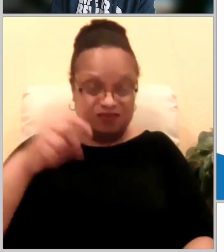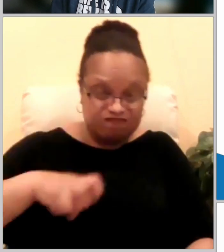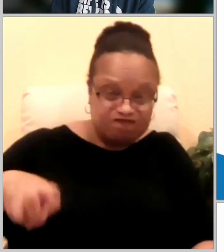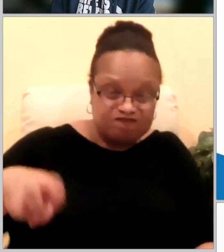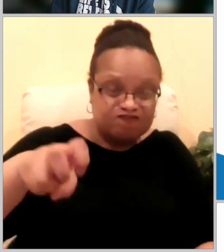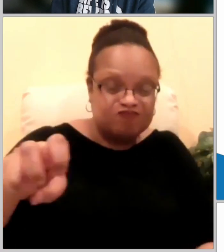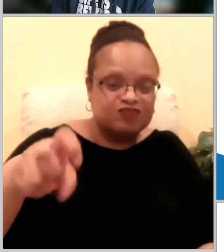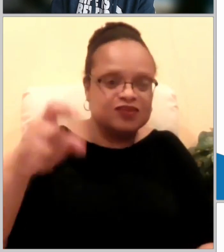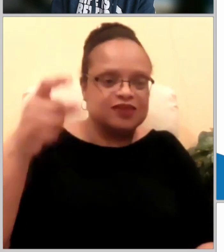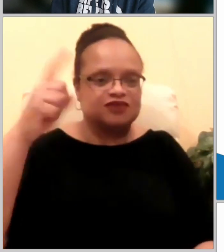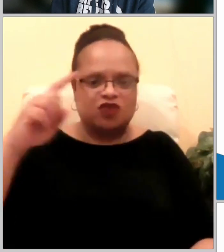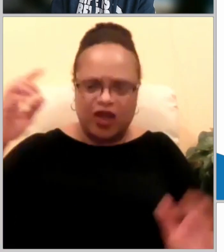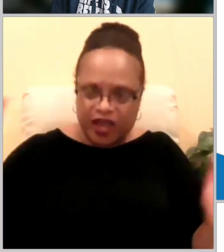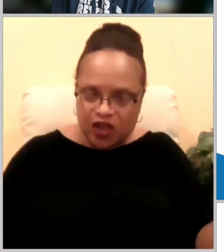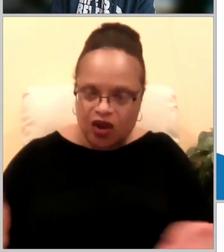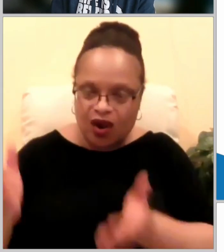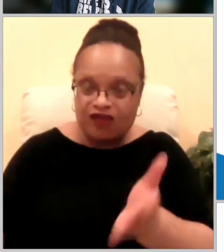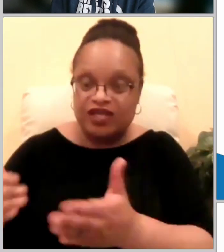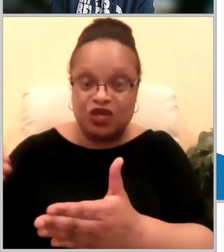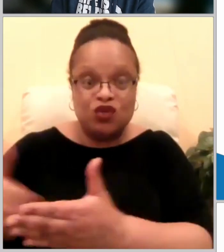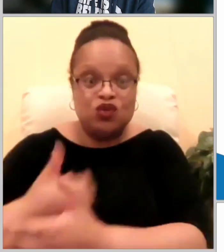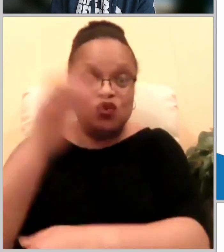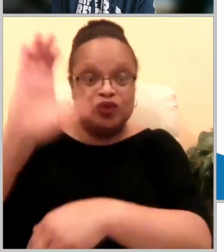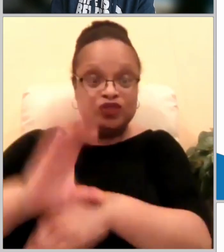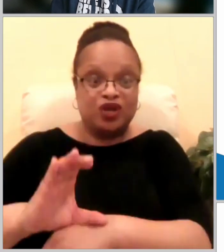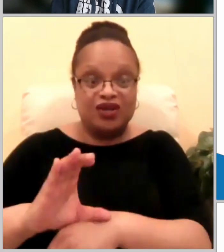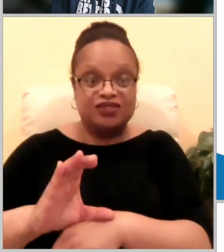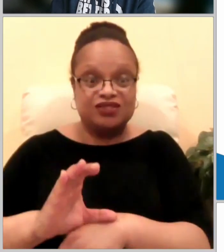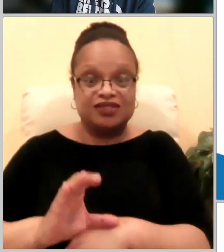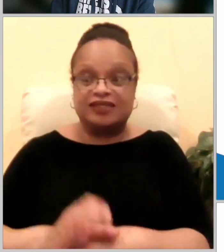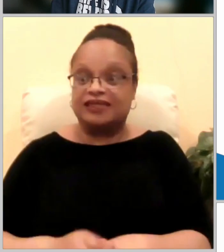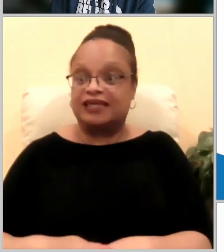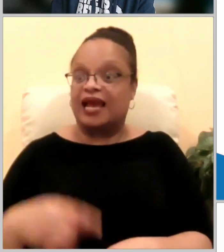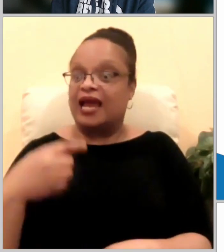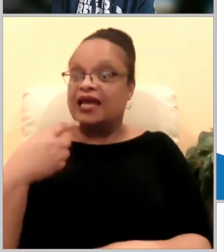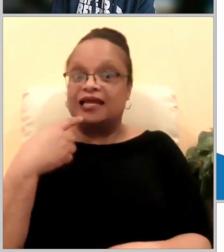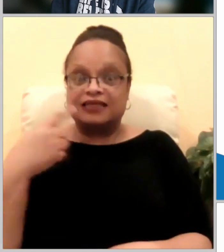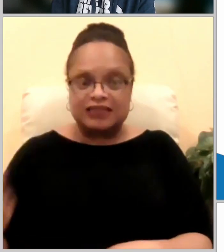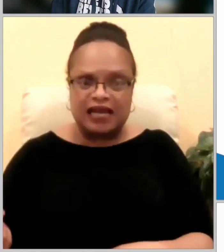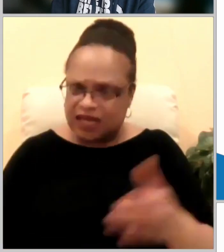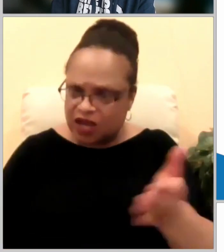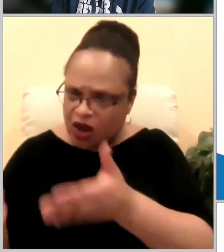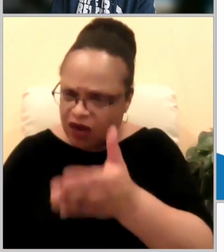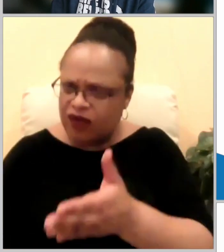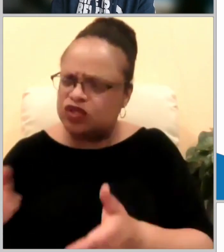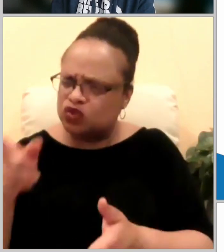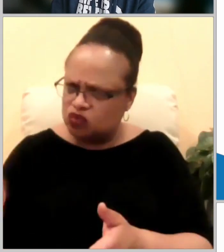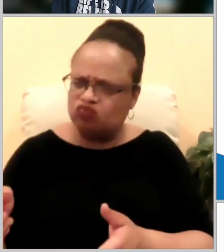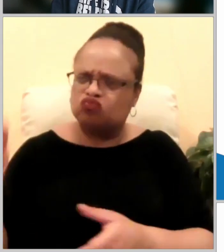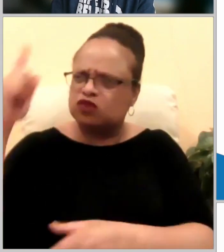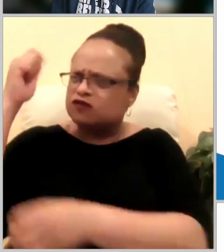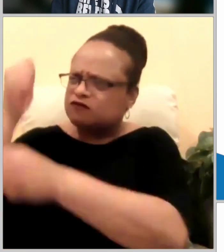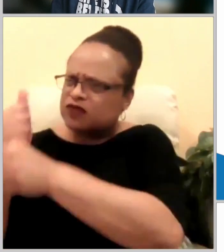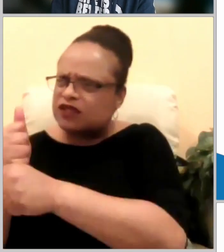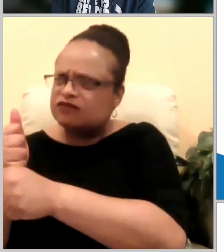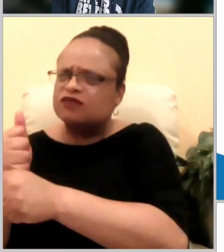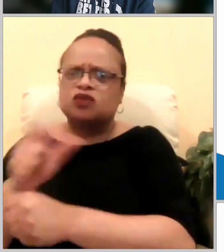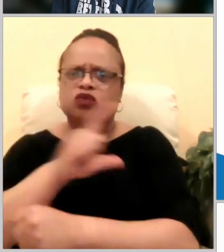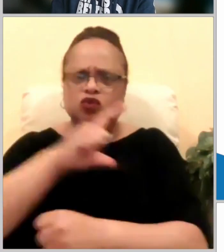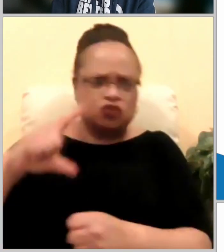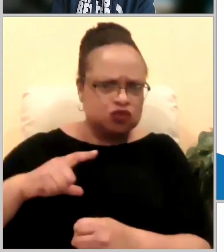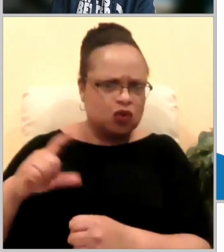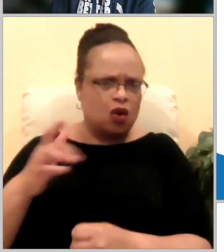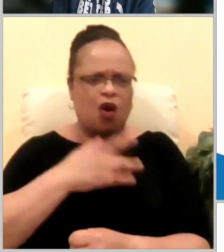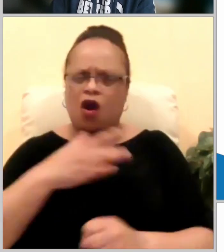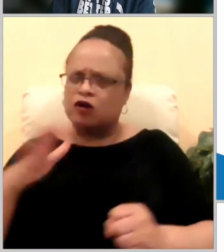encourages the newly formed church there by telling them to remain true to the lord with all your hearts he